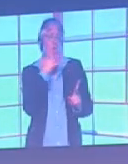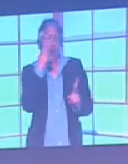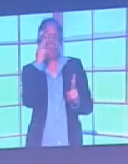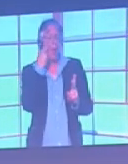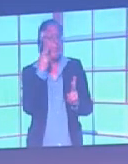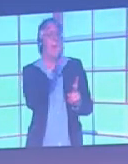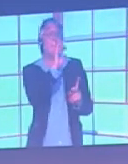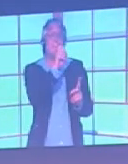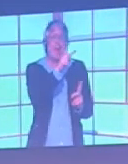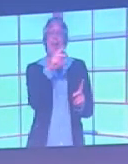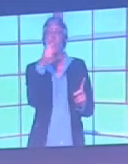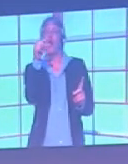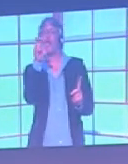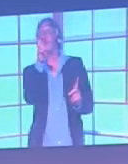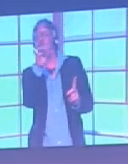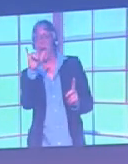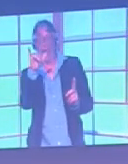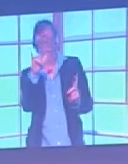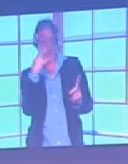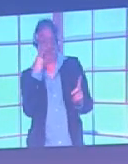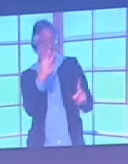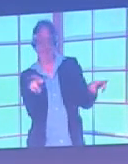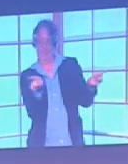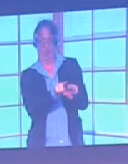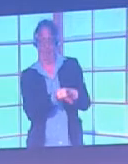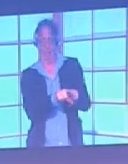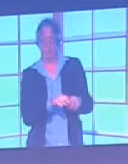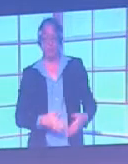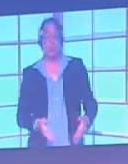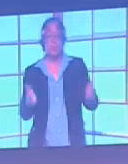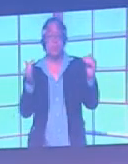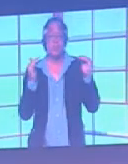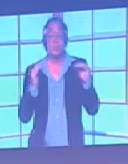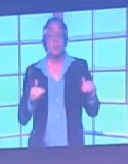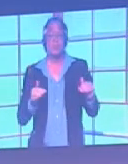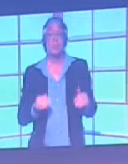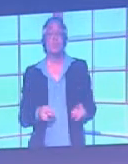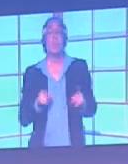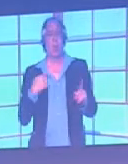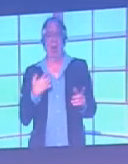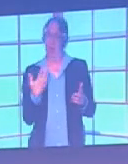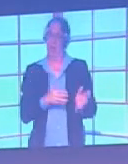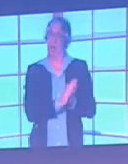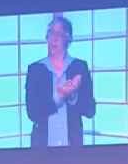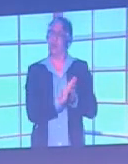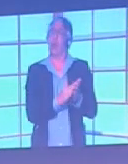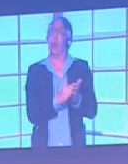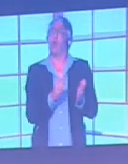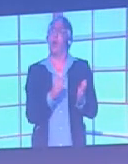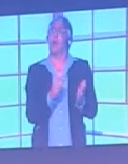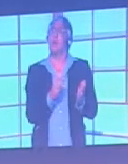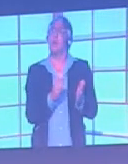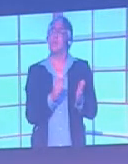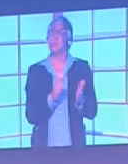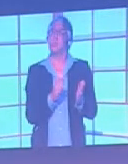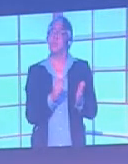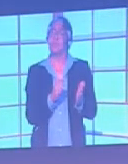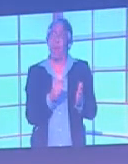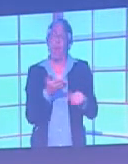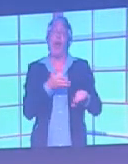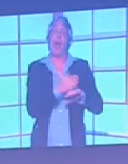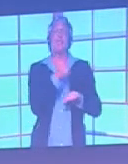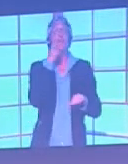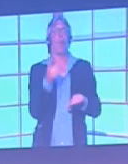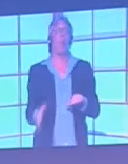You'll see a lot of information in the Access for All document about strong colour contrast. This